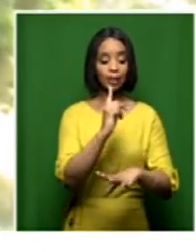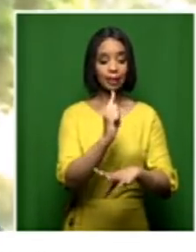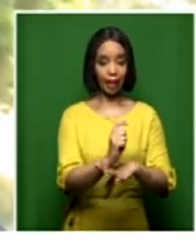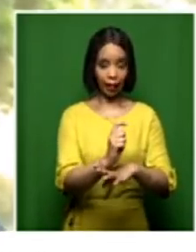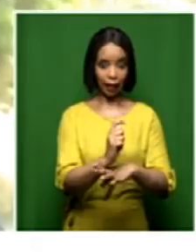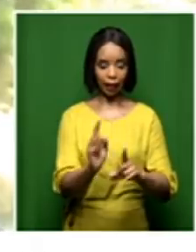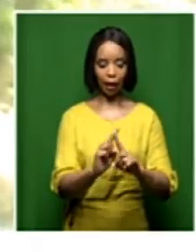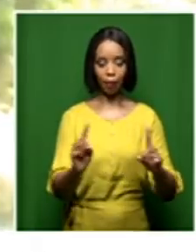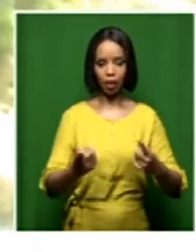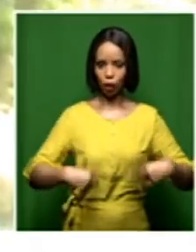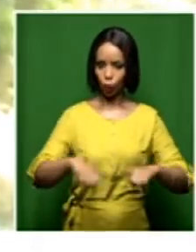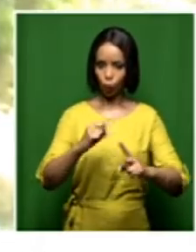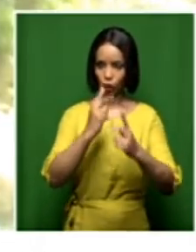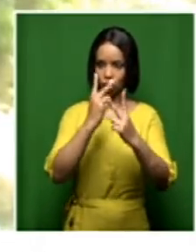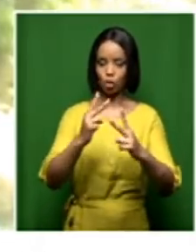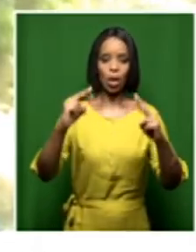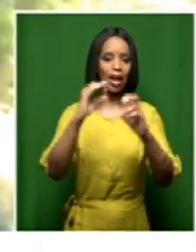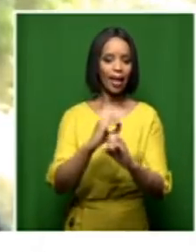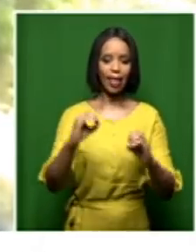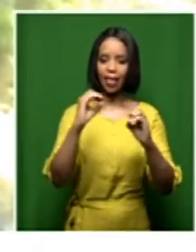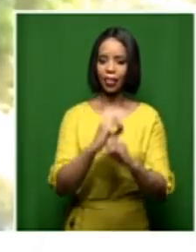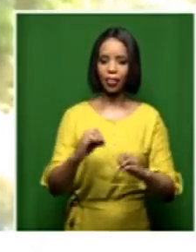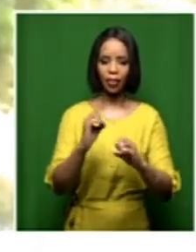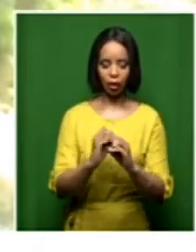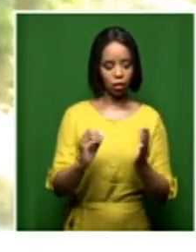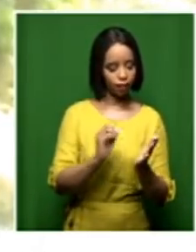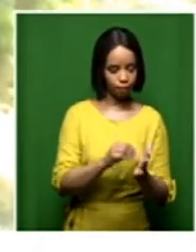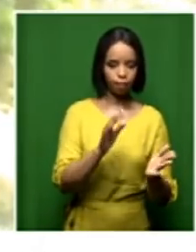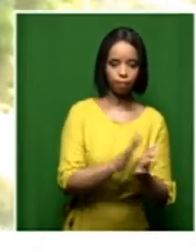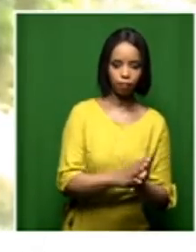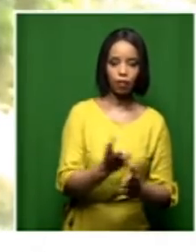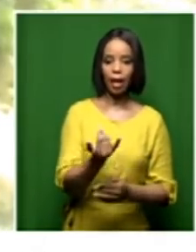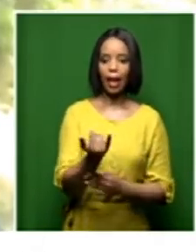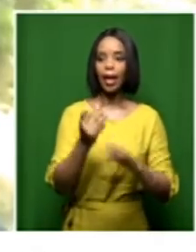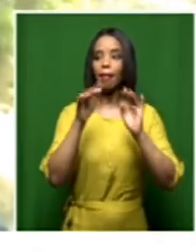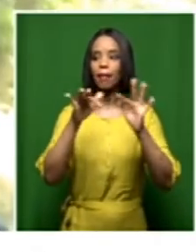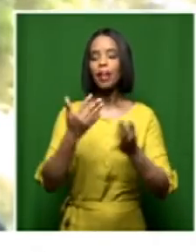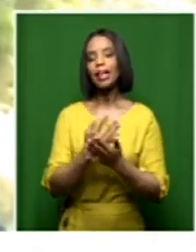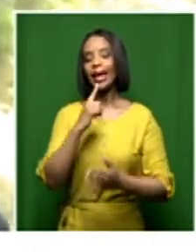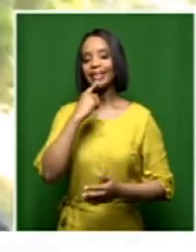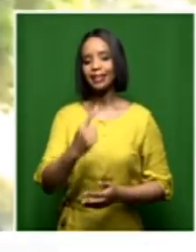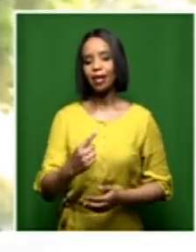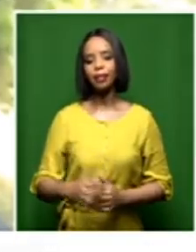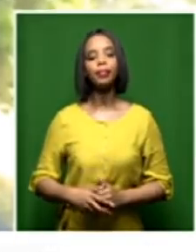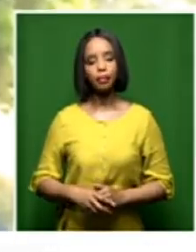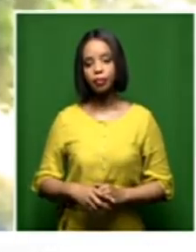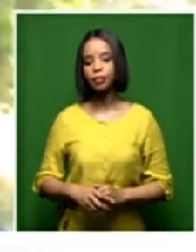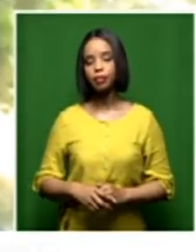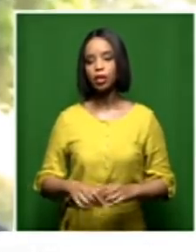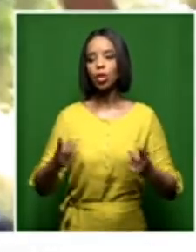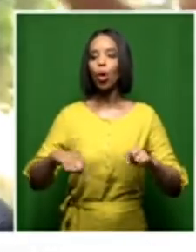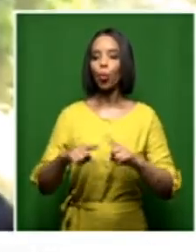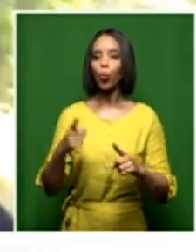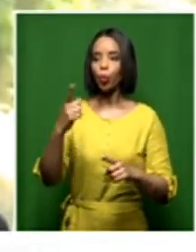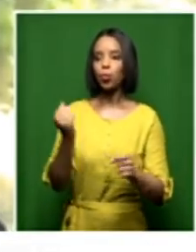seen anything that is tangible, that the society can say you are an institution in recovery,